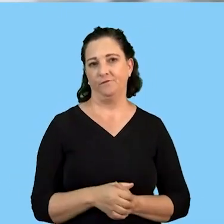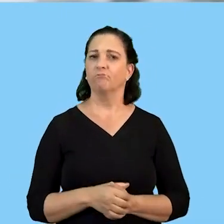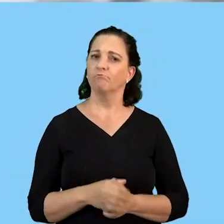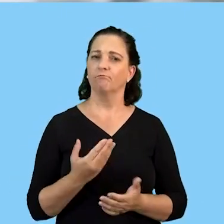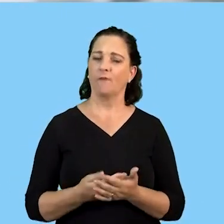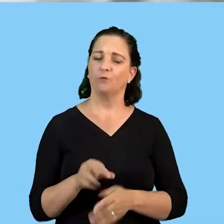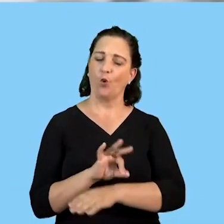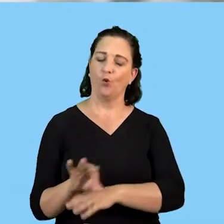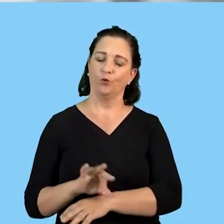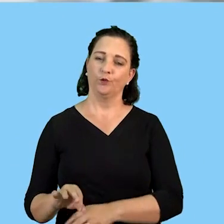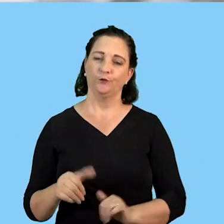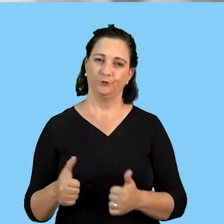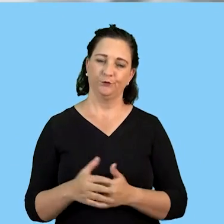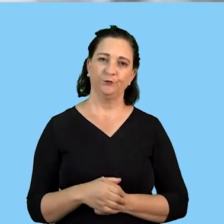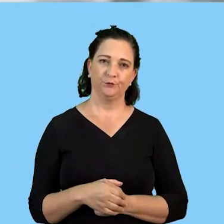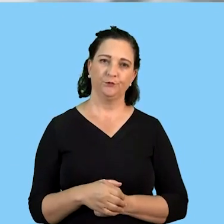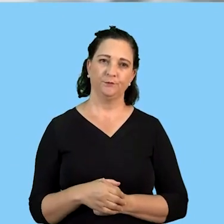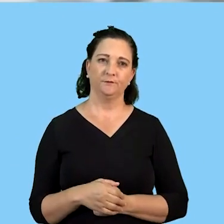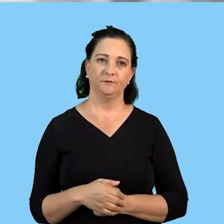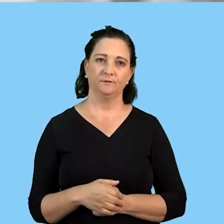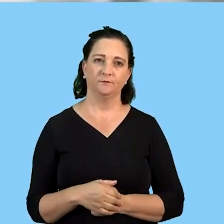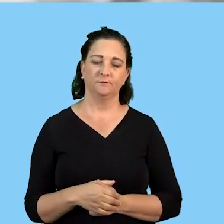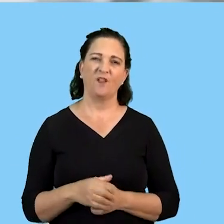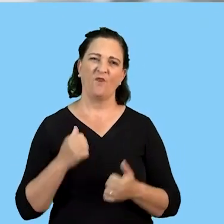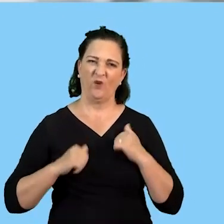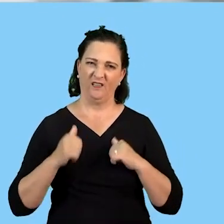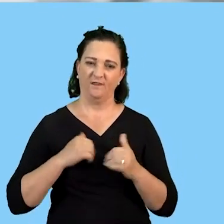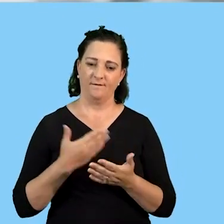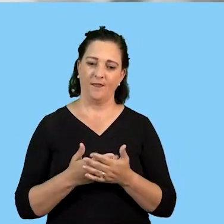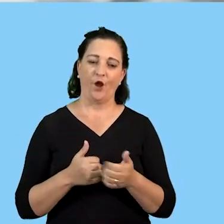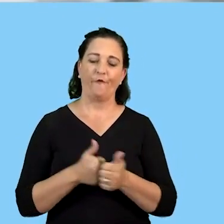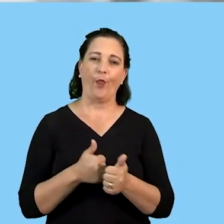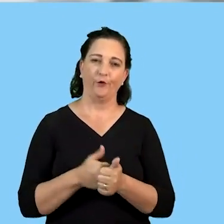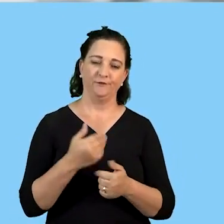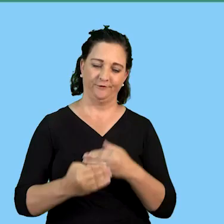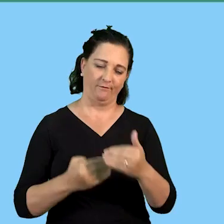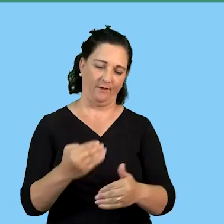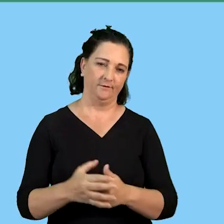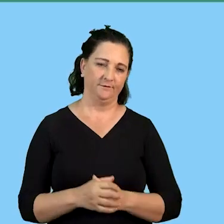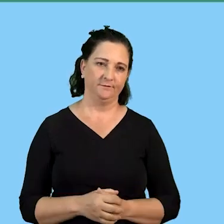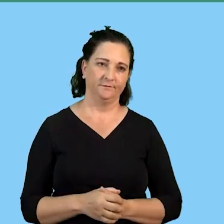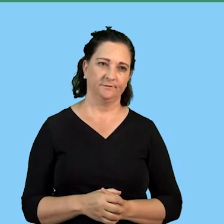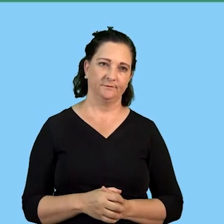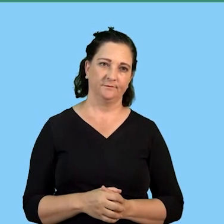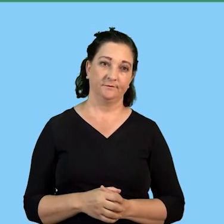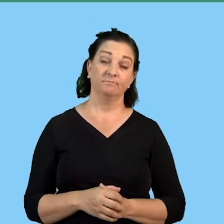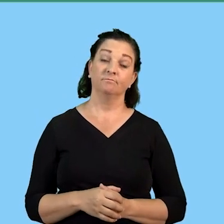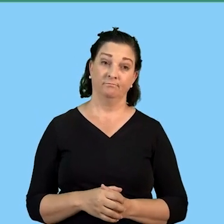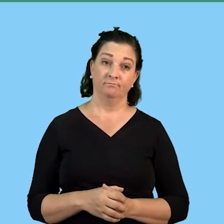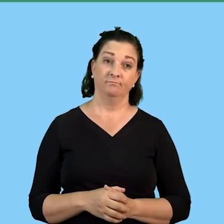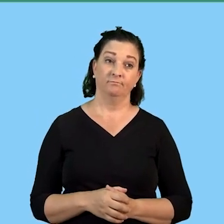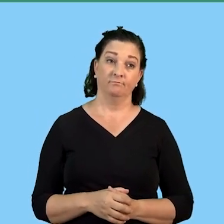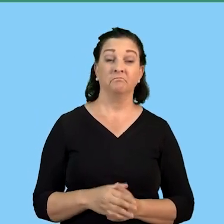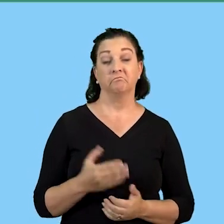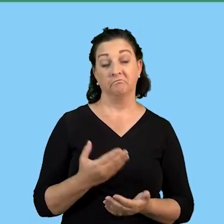become organized because they know how their activities follow each other it can also help